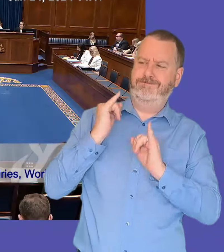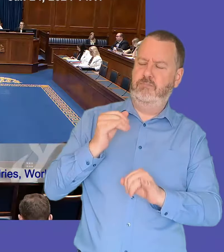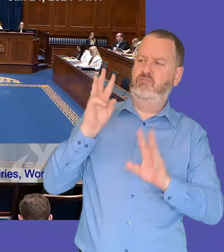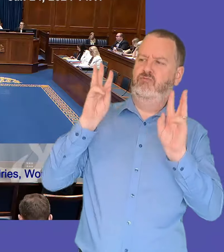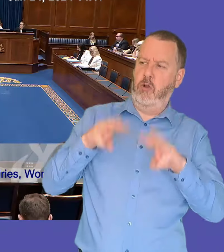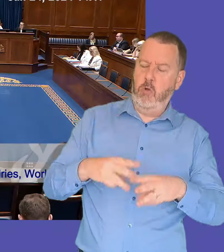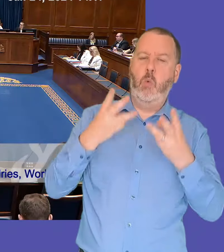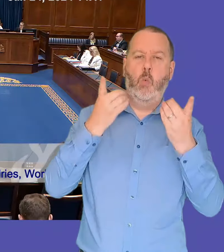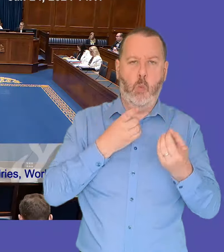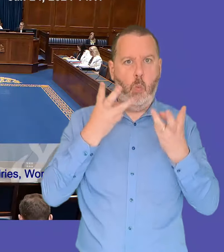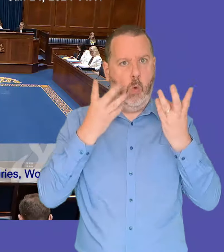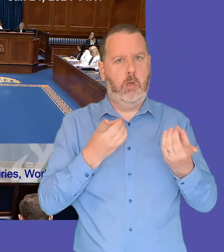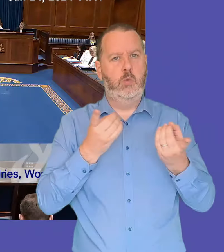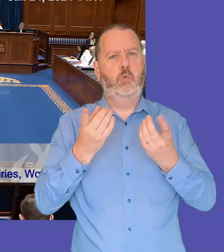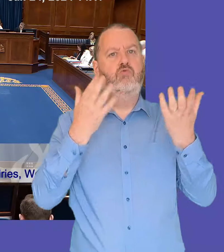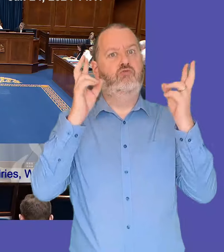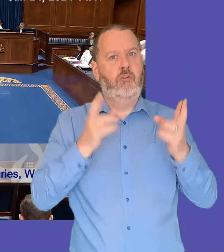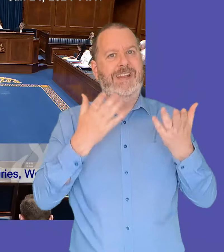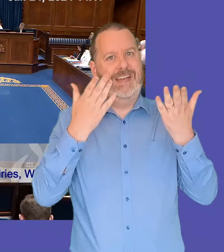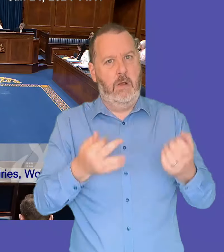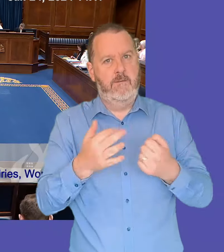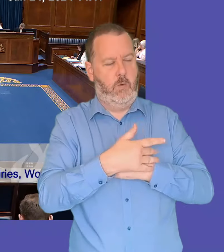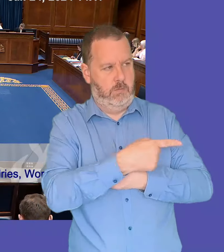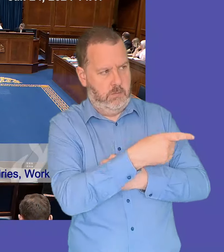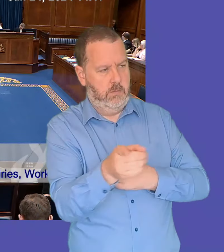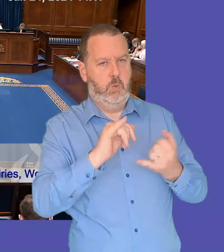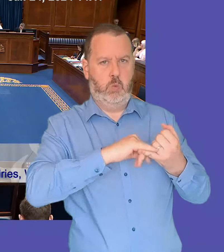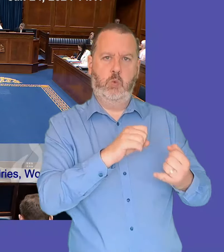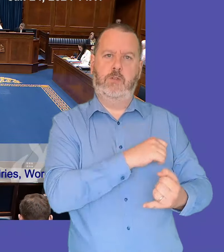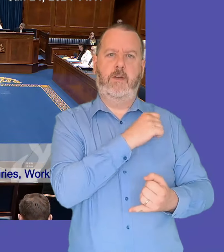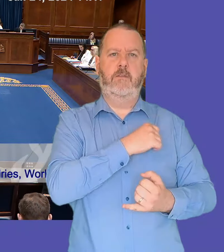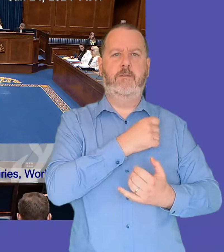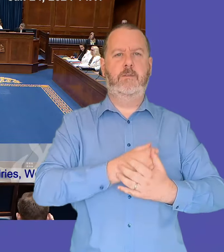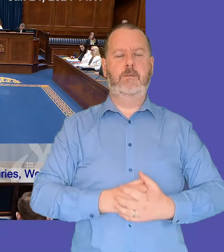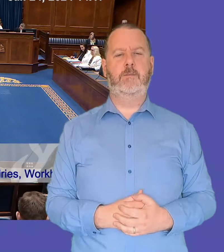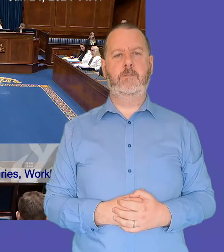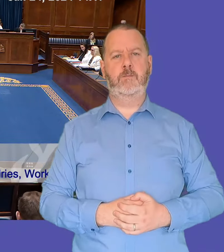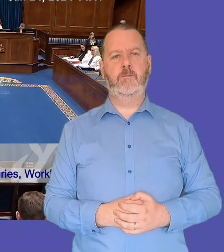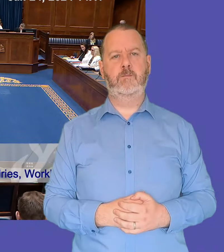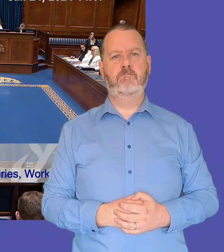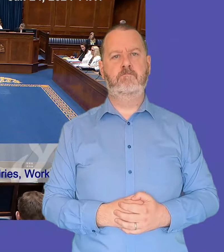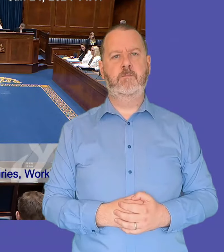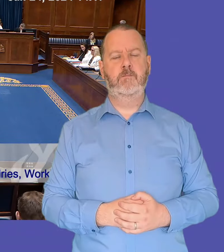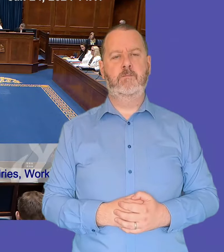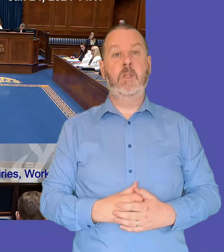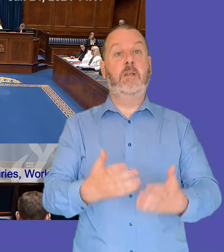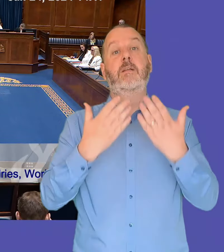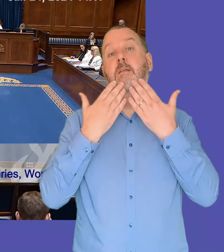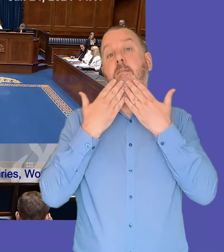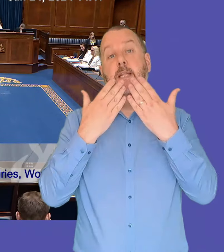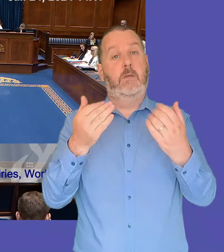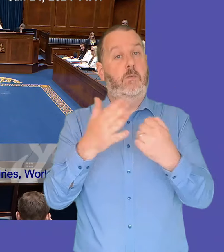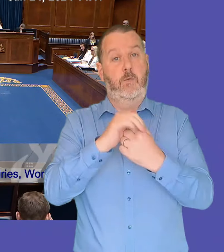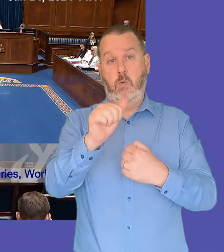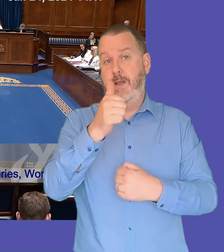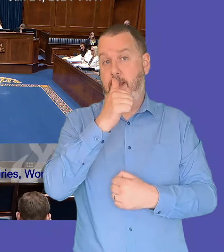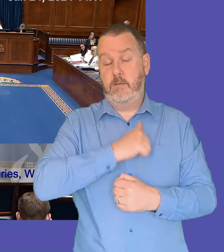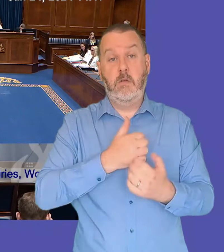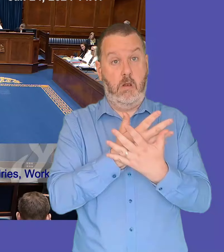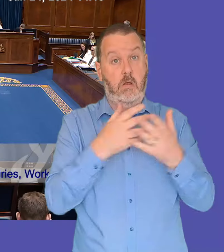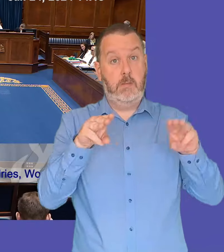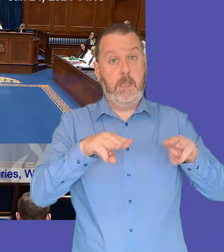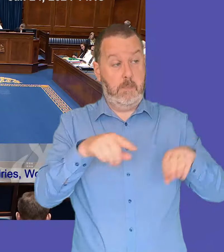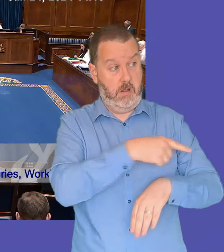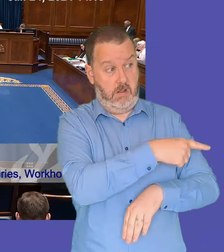linda dylan for a supplementary thank you minister for that answer and it will come as a great relief to